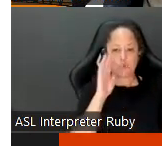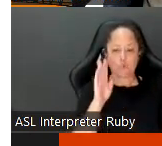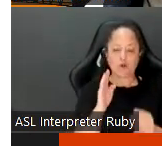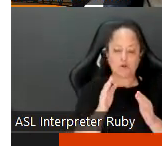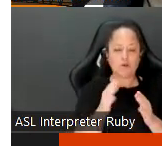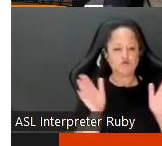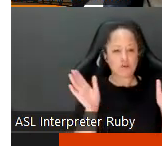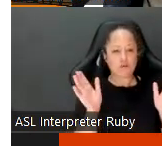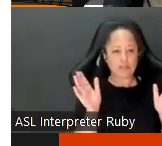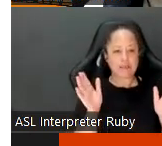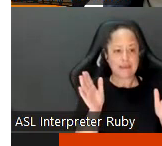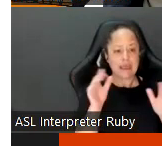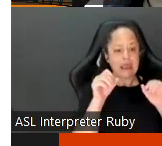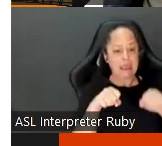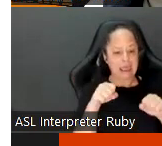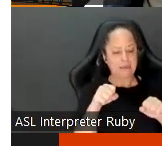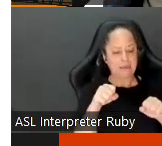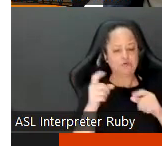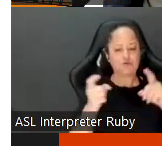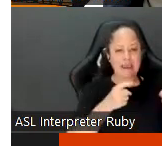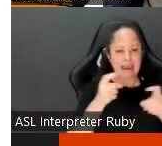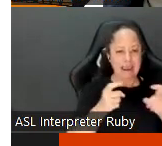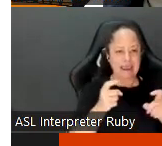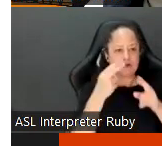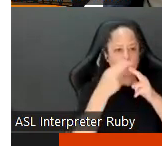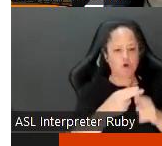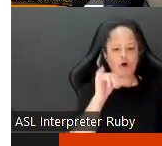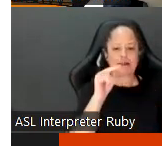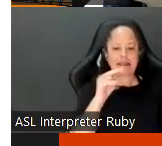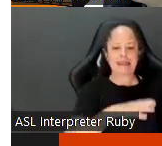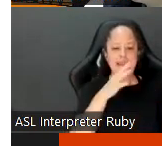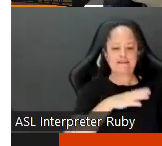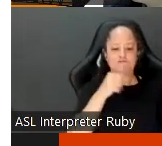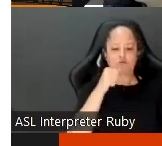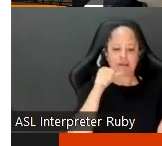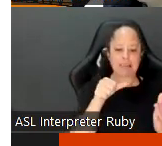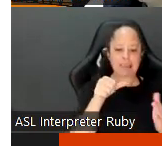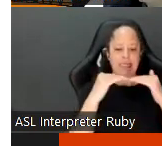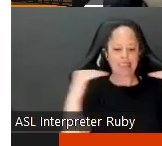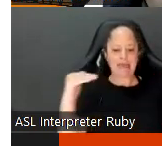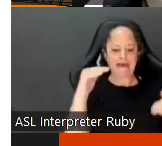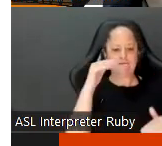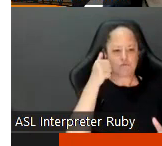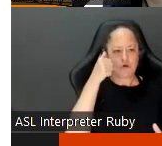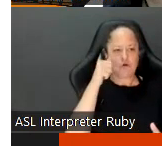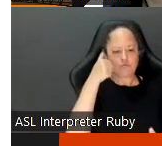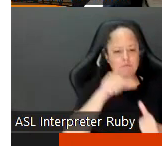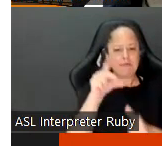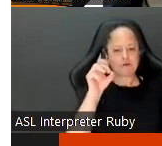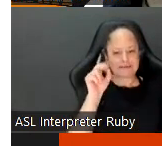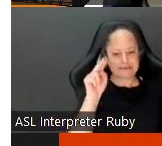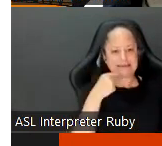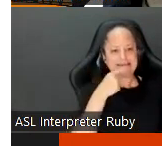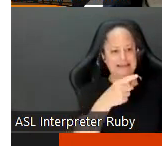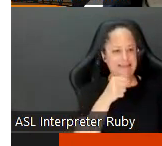if i was able to a lot of times i was able to handle it at what we call the informal letter informal level where i would call the dean saying you know this